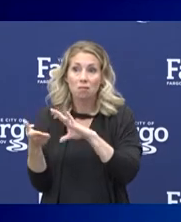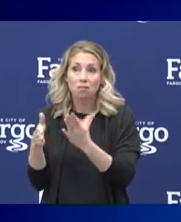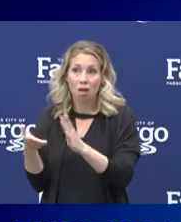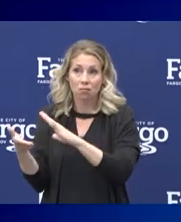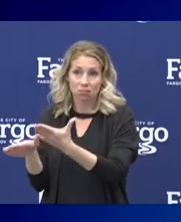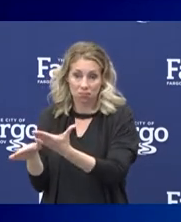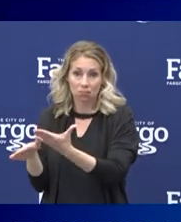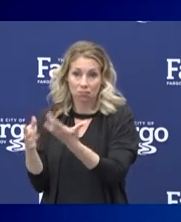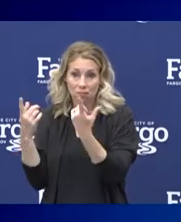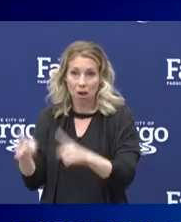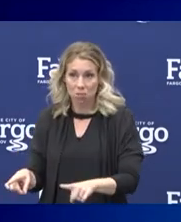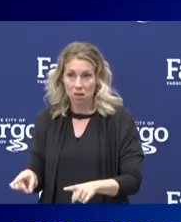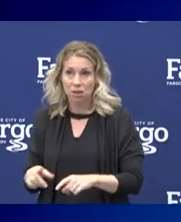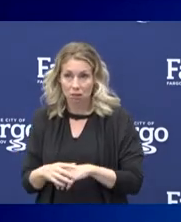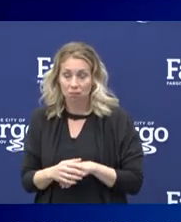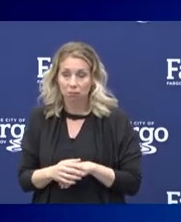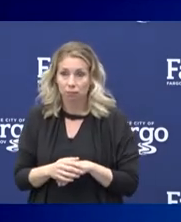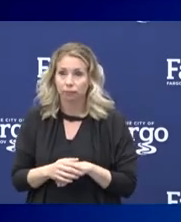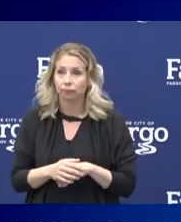deaths.